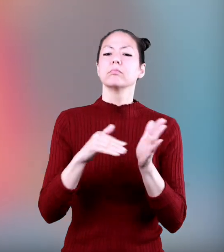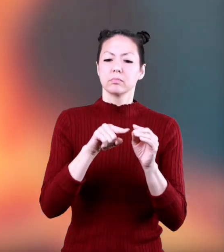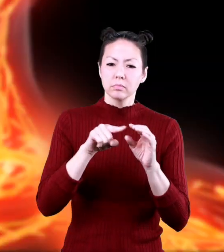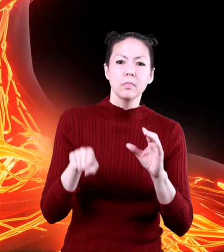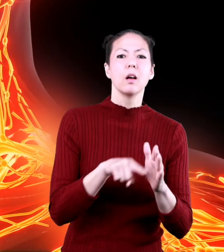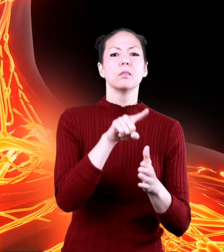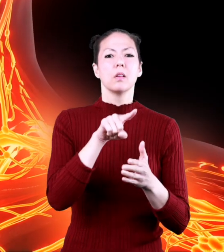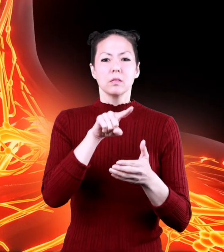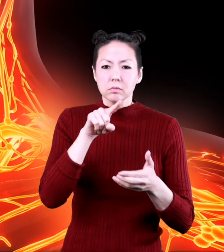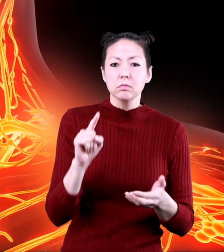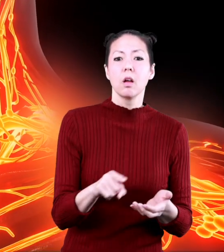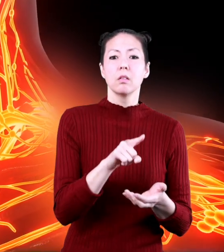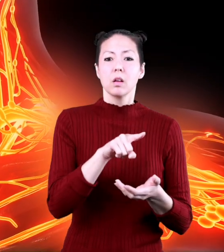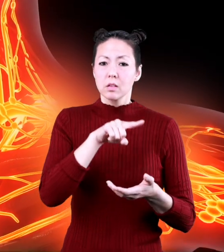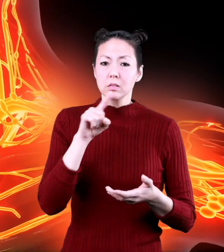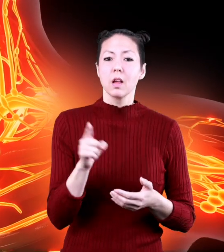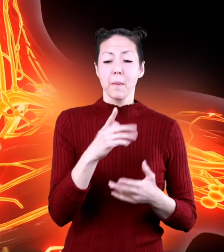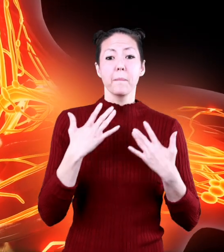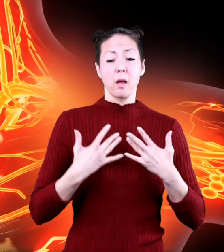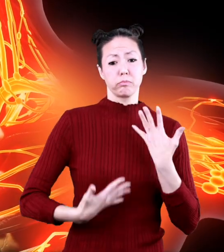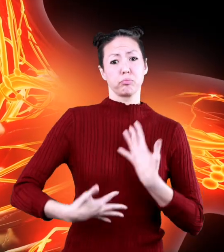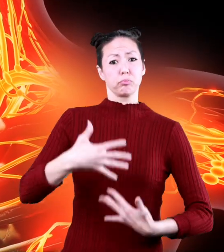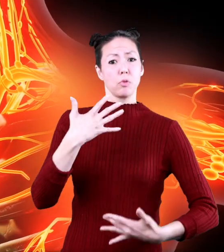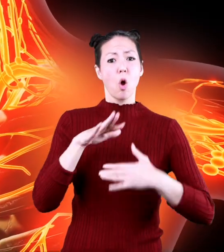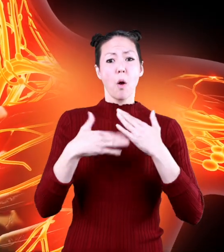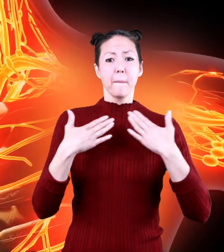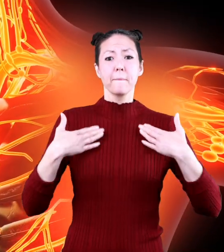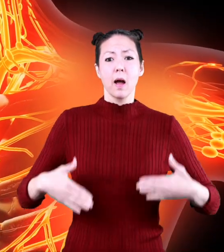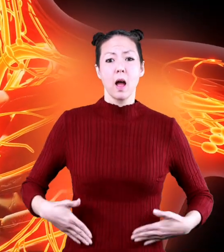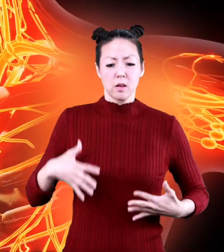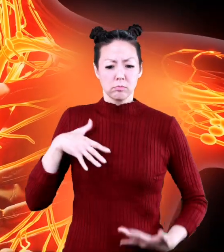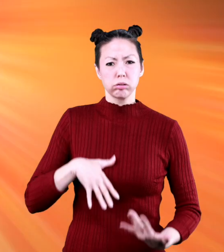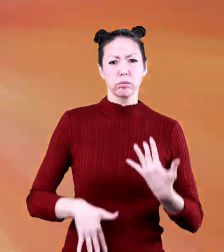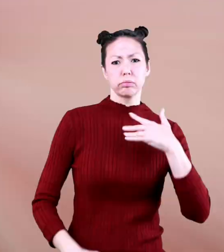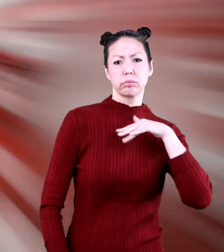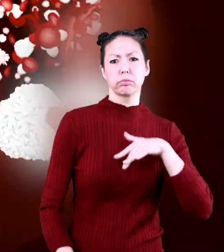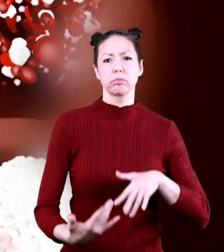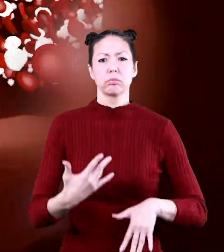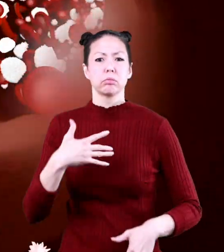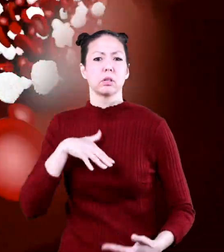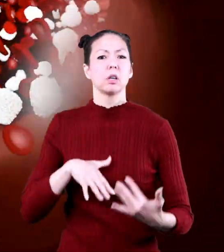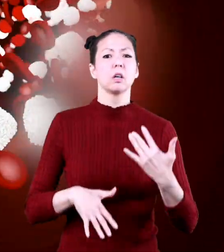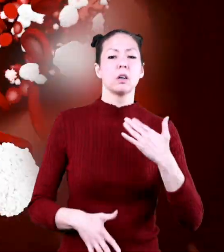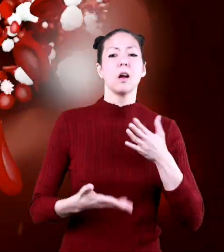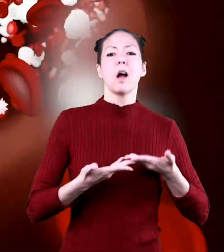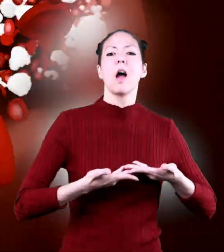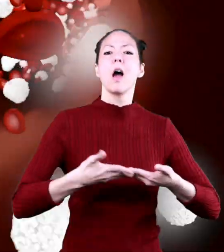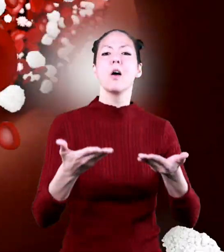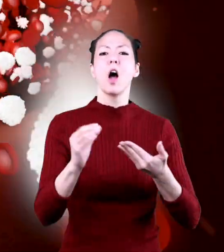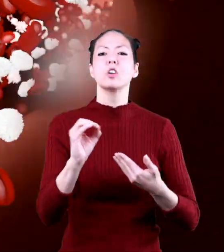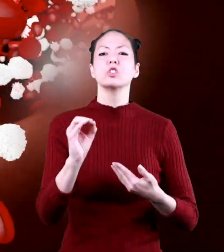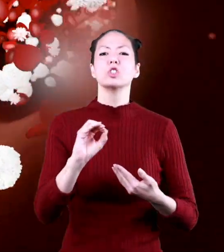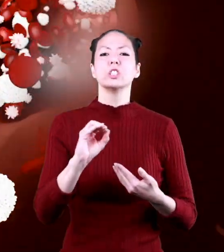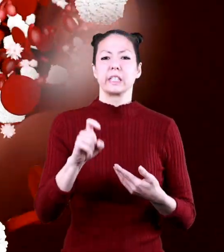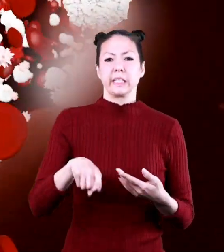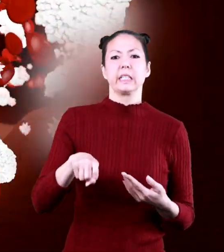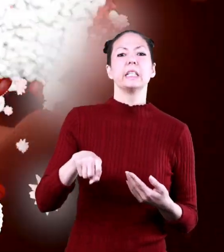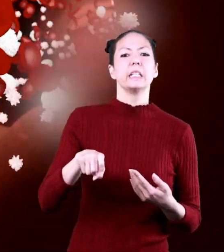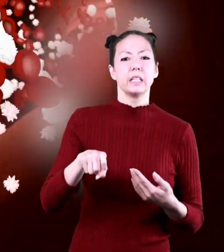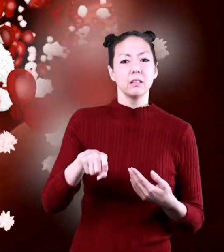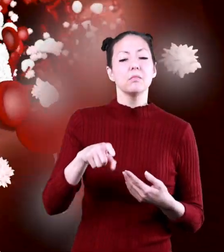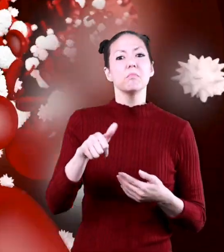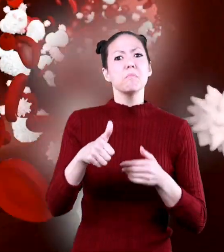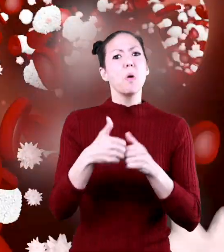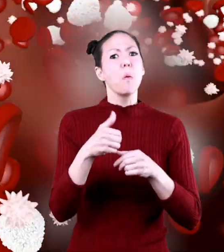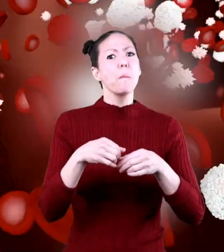as blood is moved through your body through the circulatory system it not only carries the oxygen your body needs